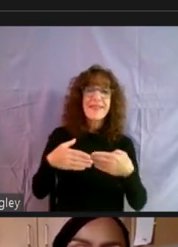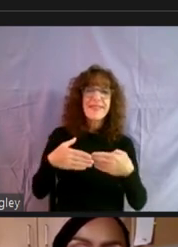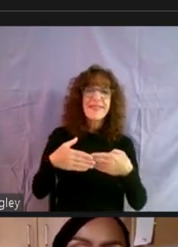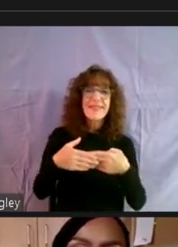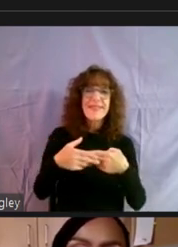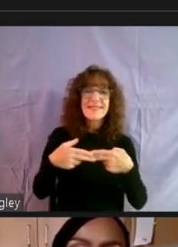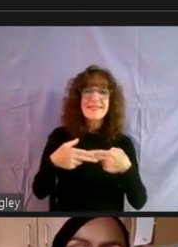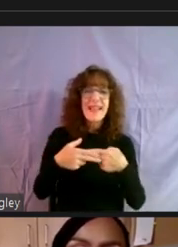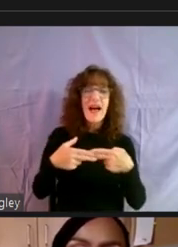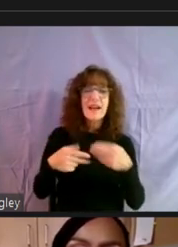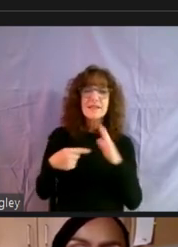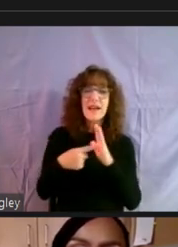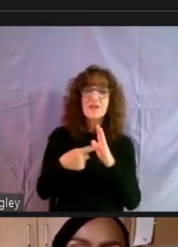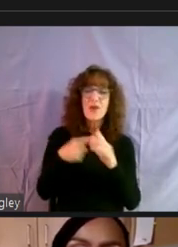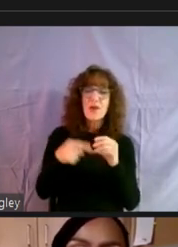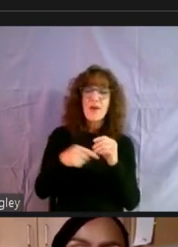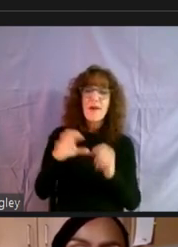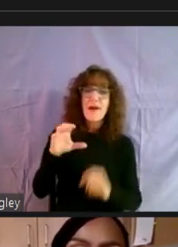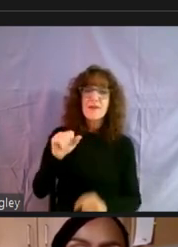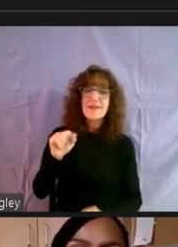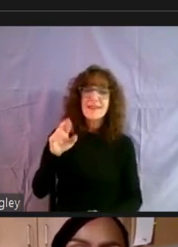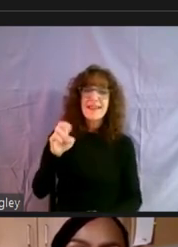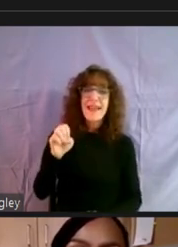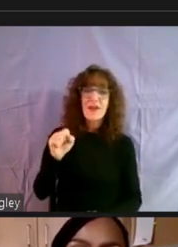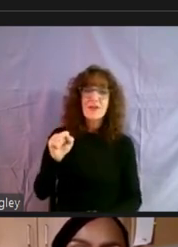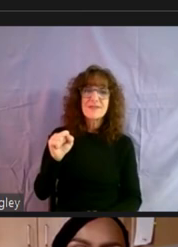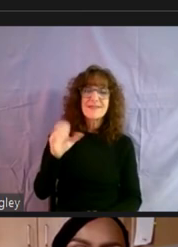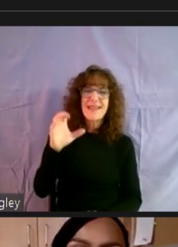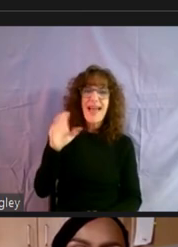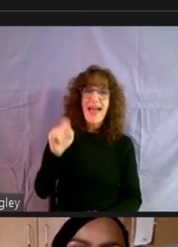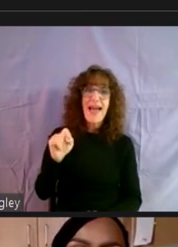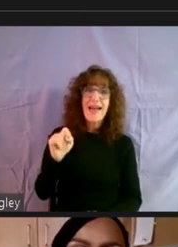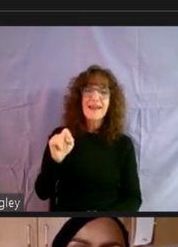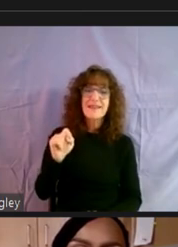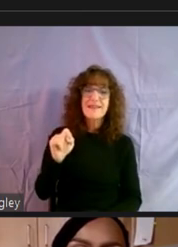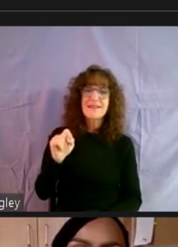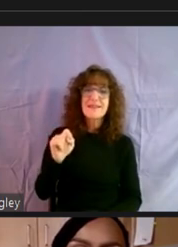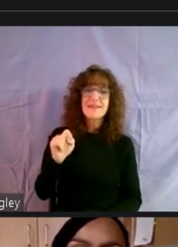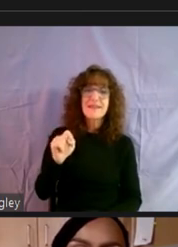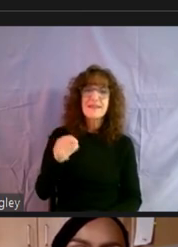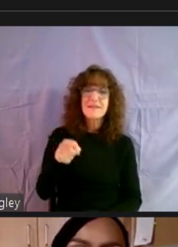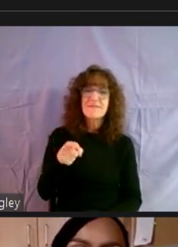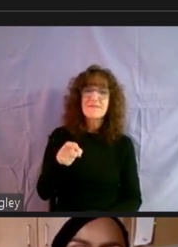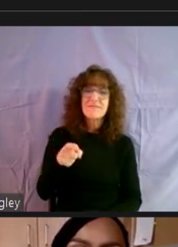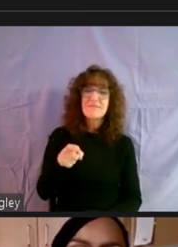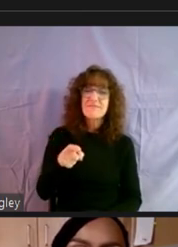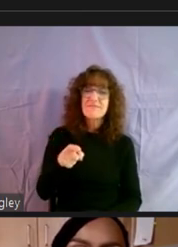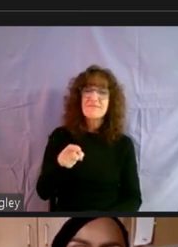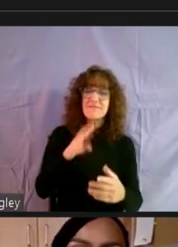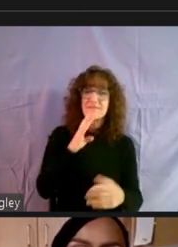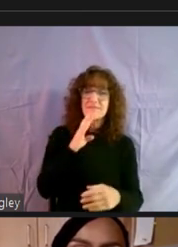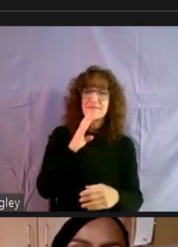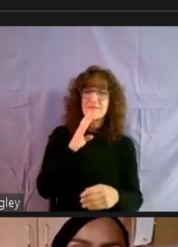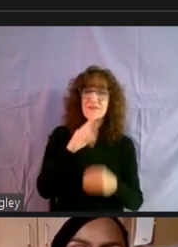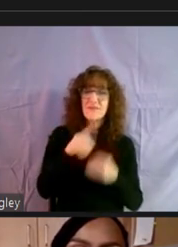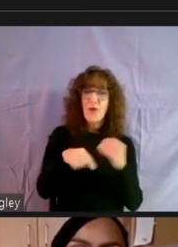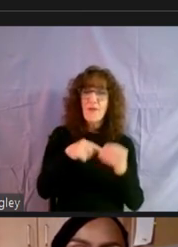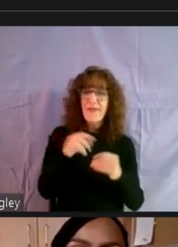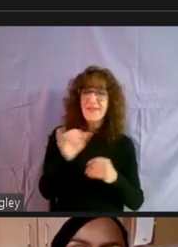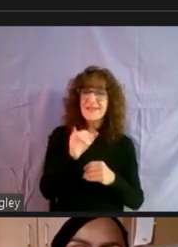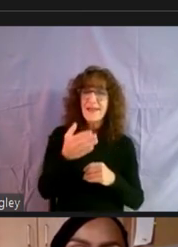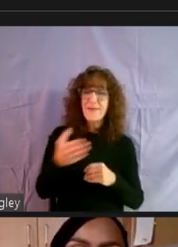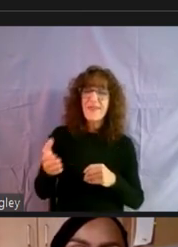presented about the CARES Act coverage goes to what the, this individual is talking about. So I think some of the dates